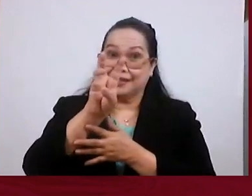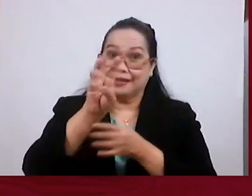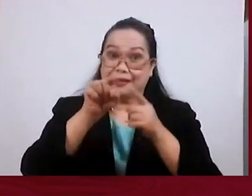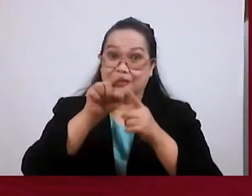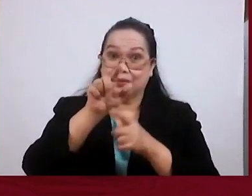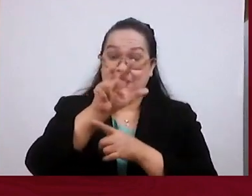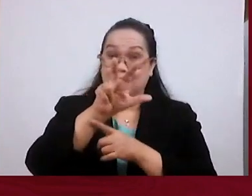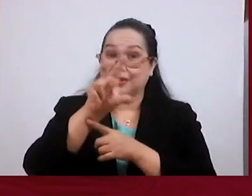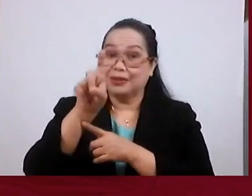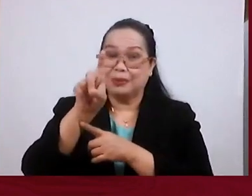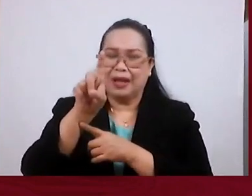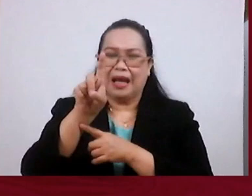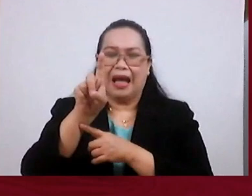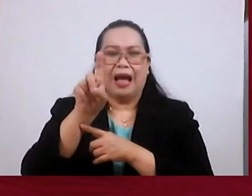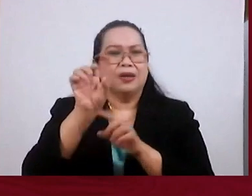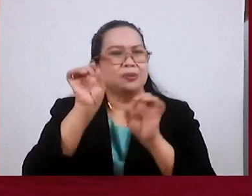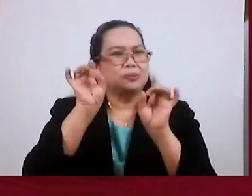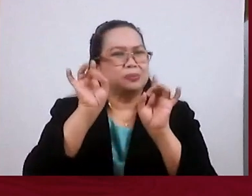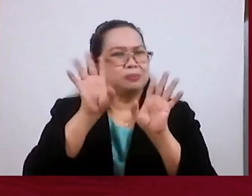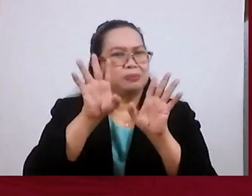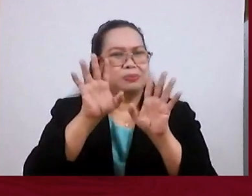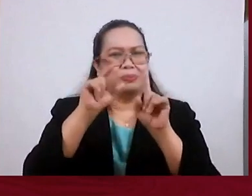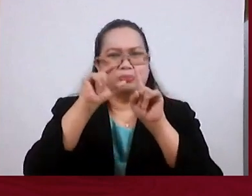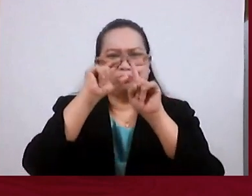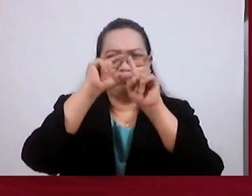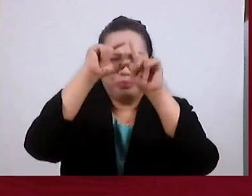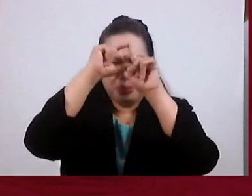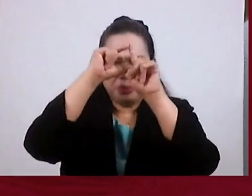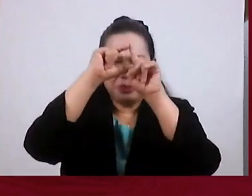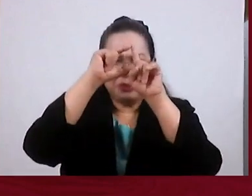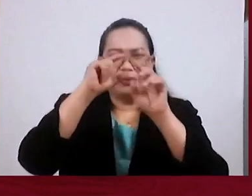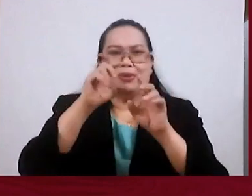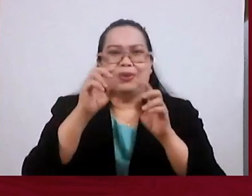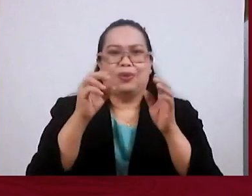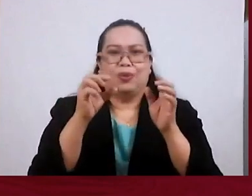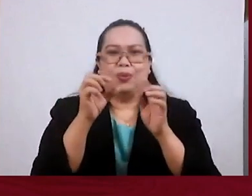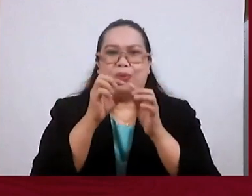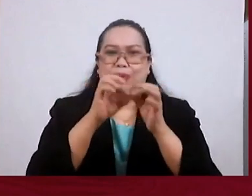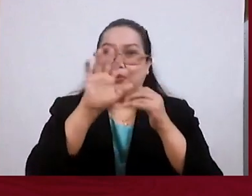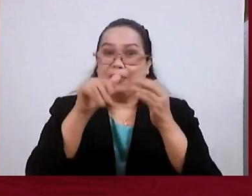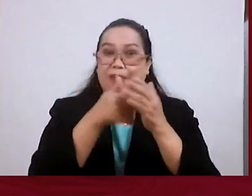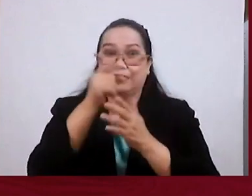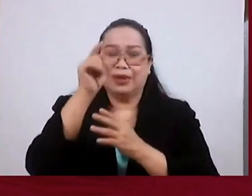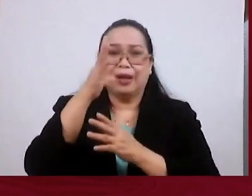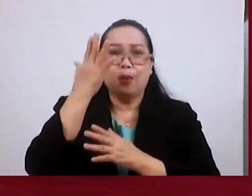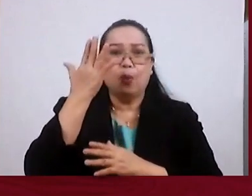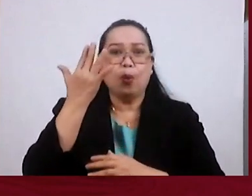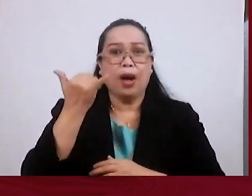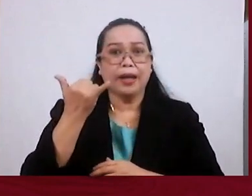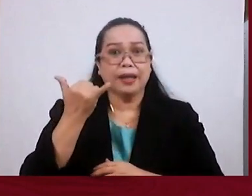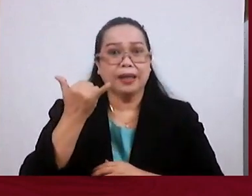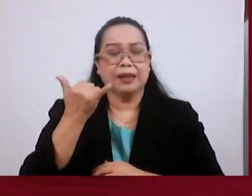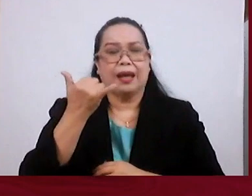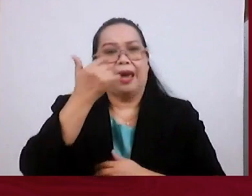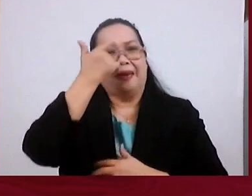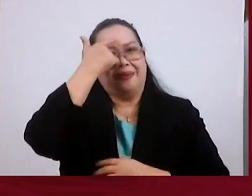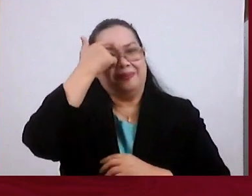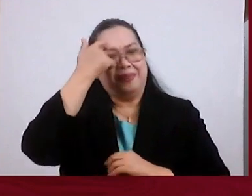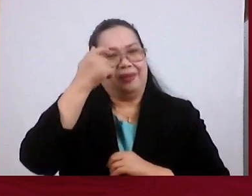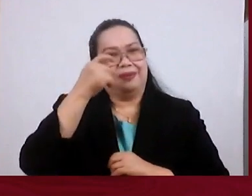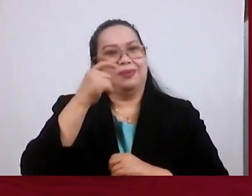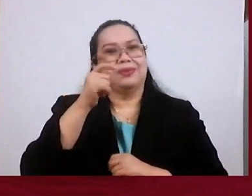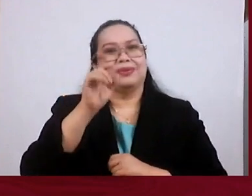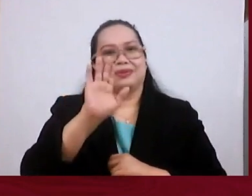are some of the harshest, most severe words in the entire Word of God. And why is that? Because friends,